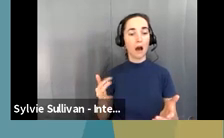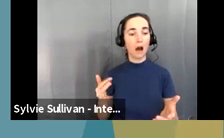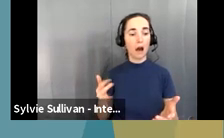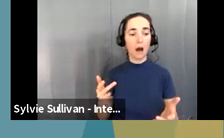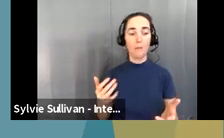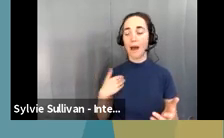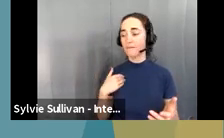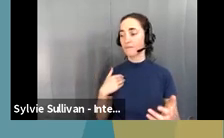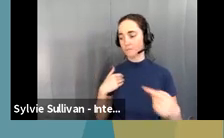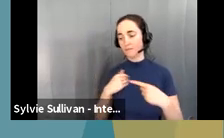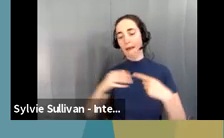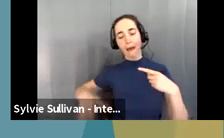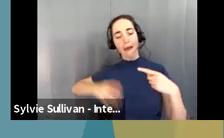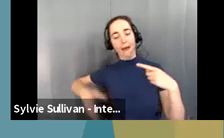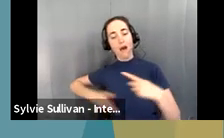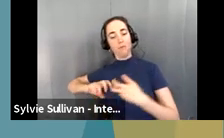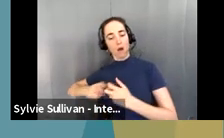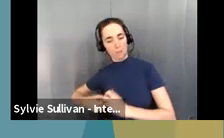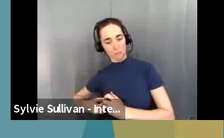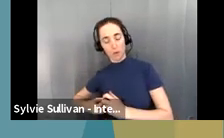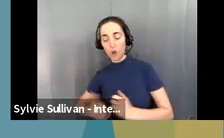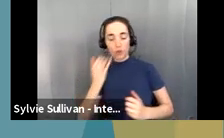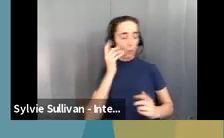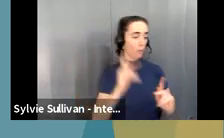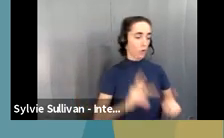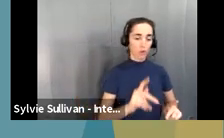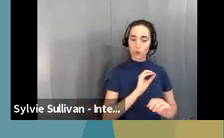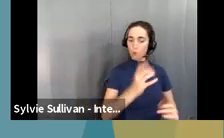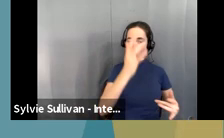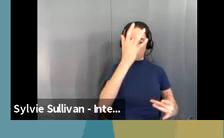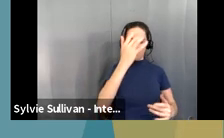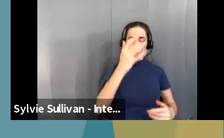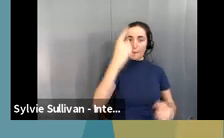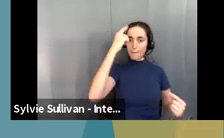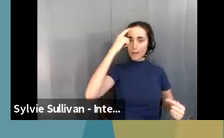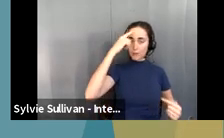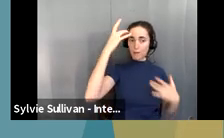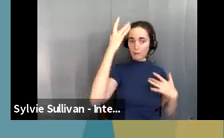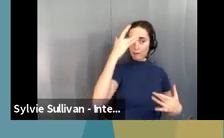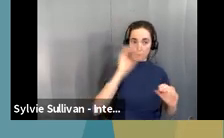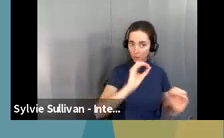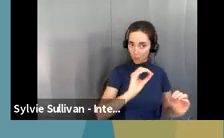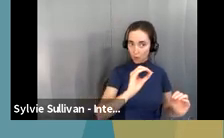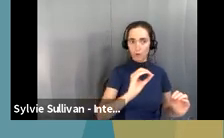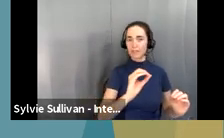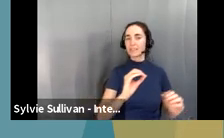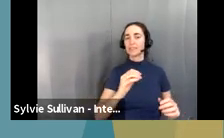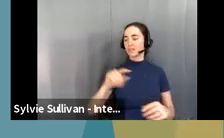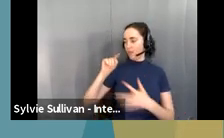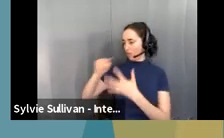other difficulties that someone without these conditions may or may not have, and so we're very aware of that.